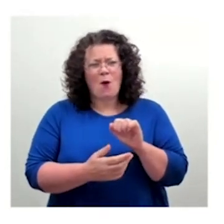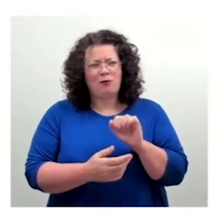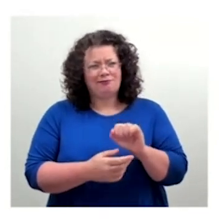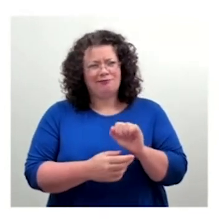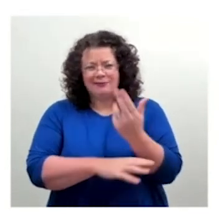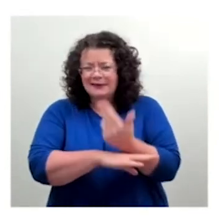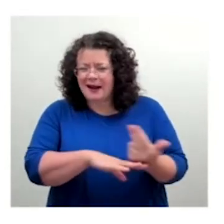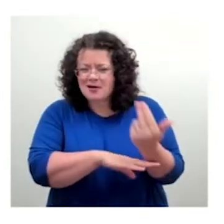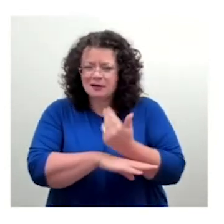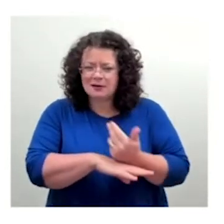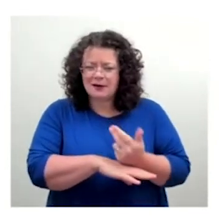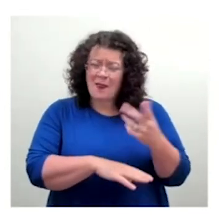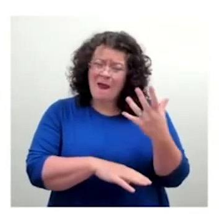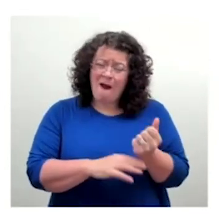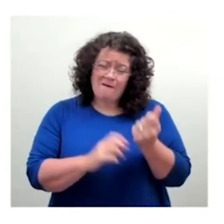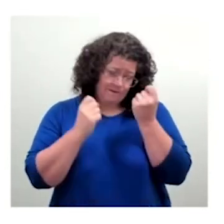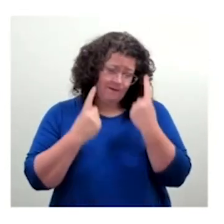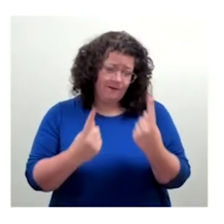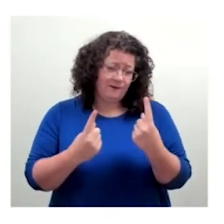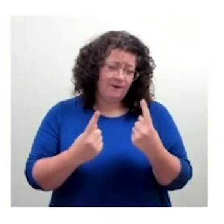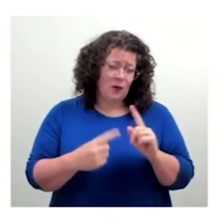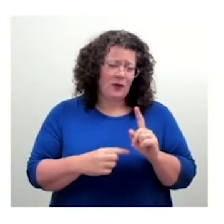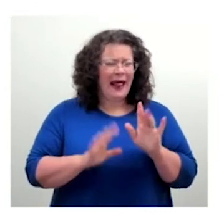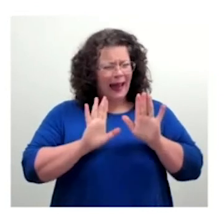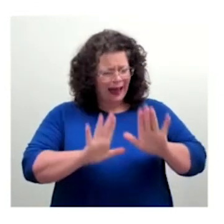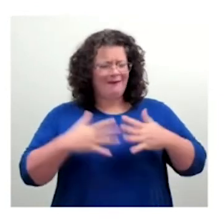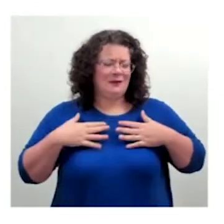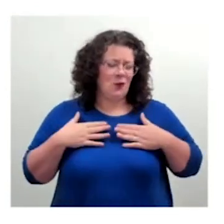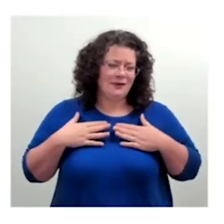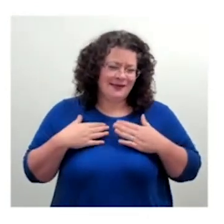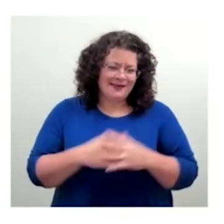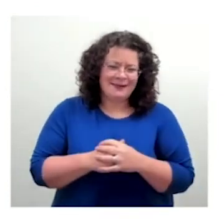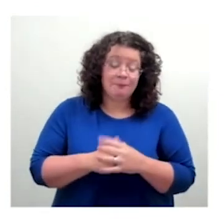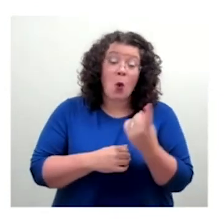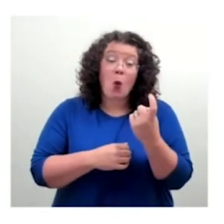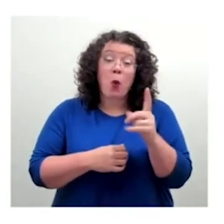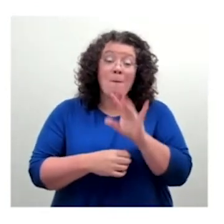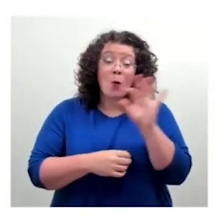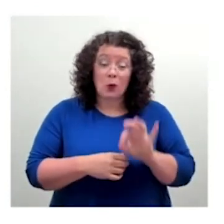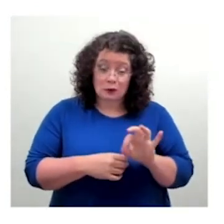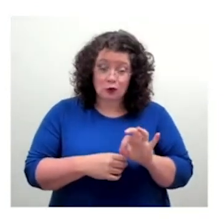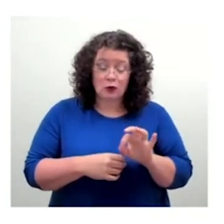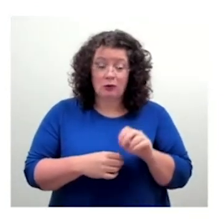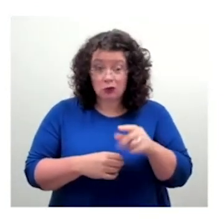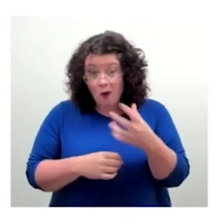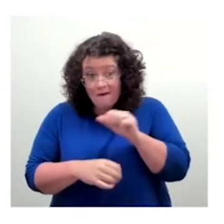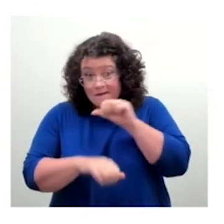do you have a favourite font? Oh, my God. Apart from Reef, obviously. Apart from Reef, of course, yeah.